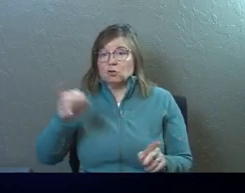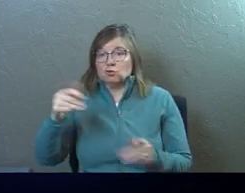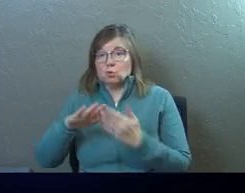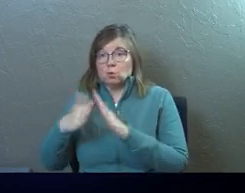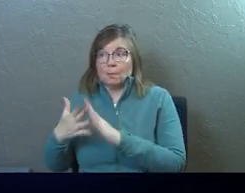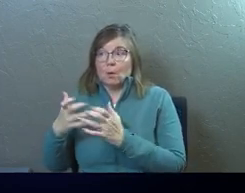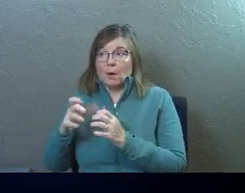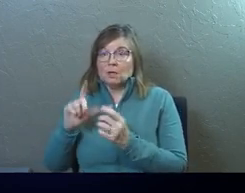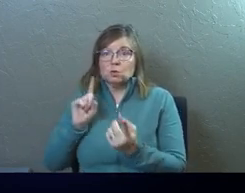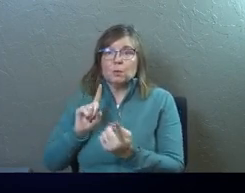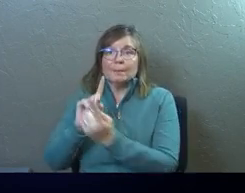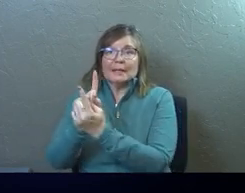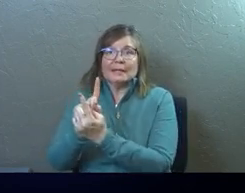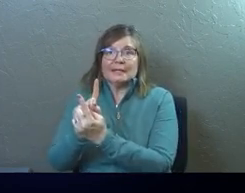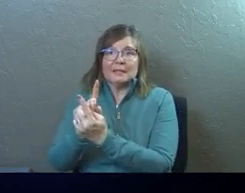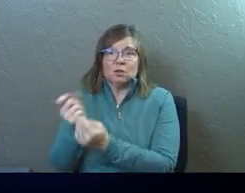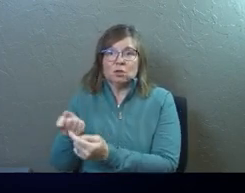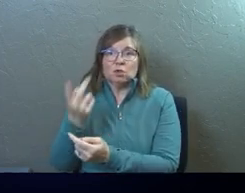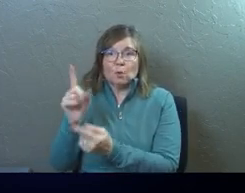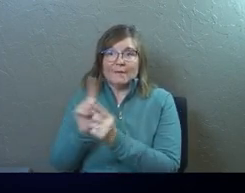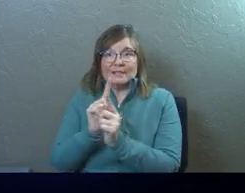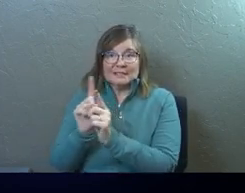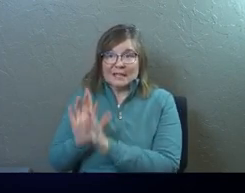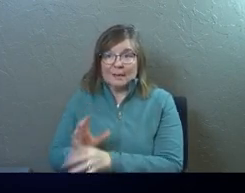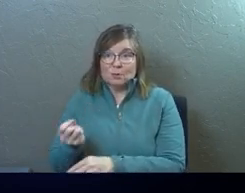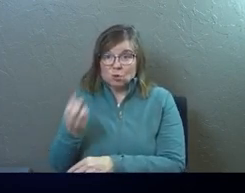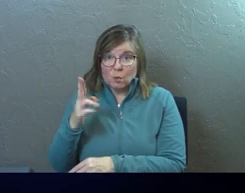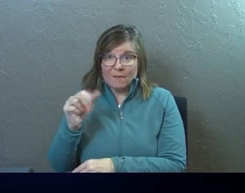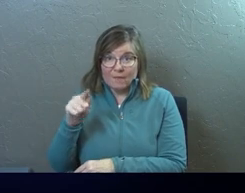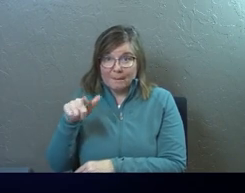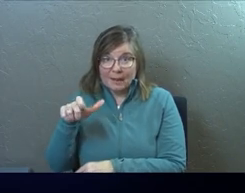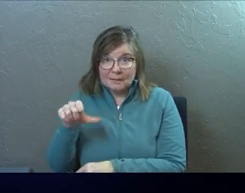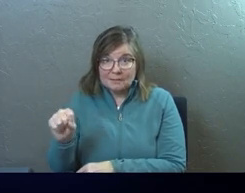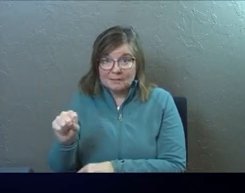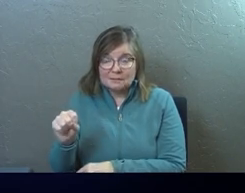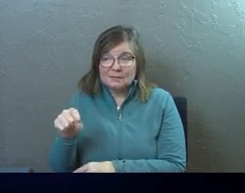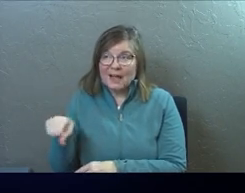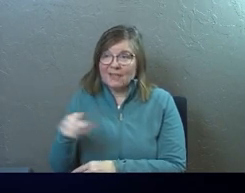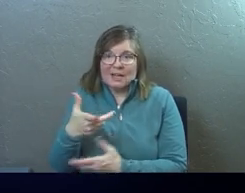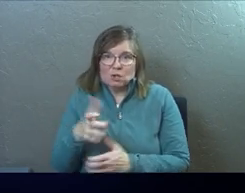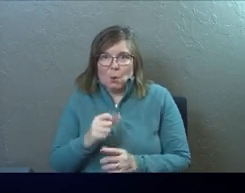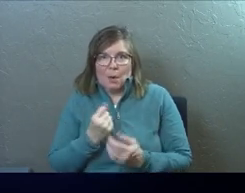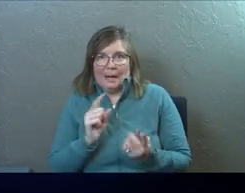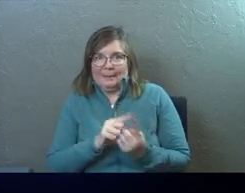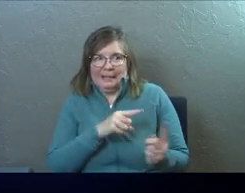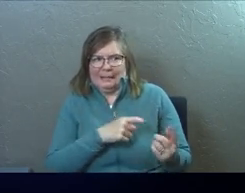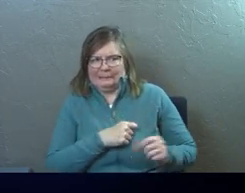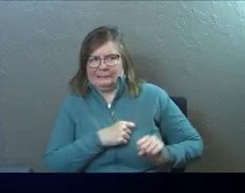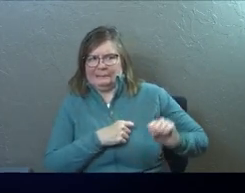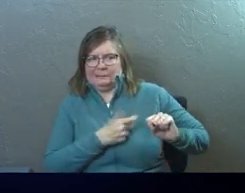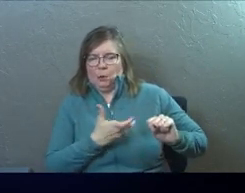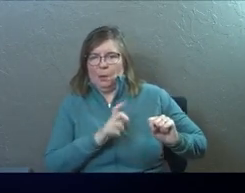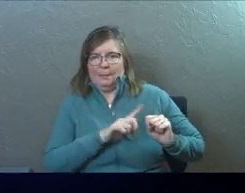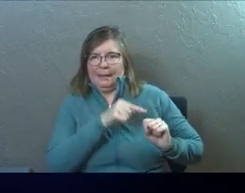and he wants to go meet the 12 disciples, the 12 apostles, and they don't want to meet him.